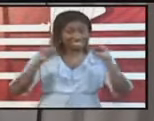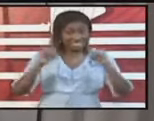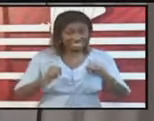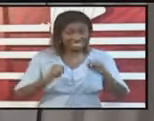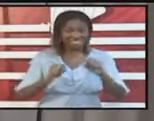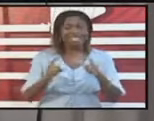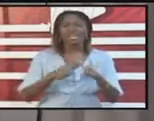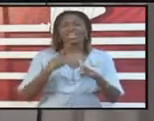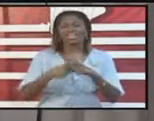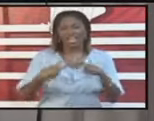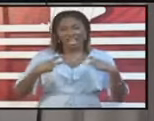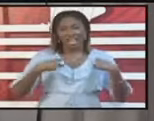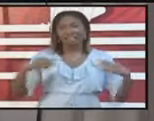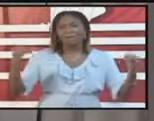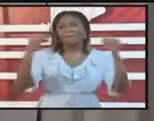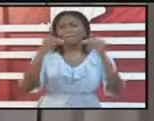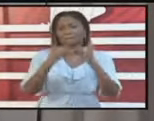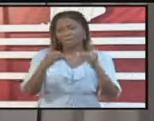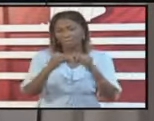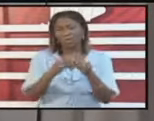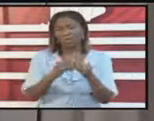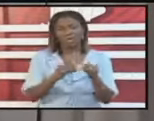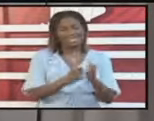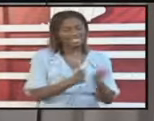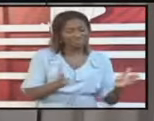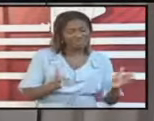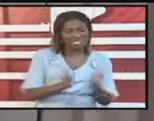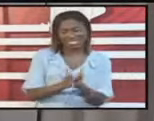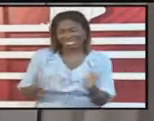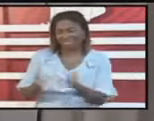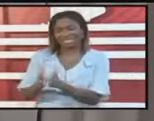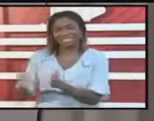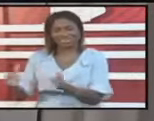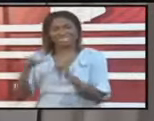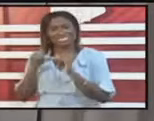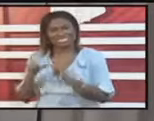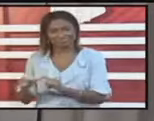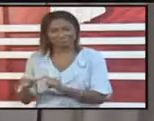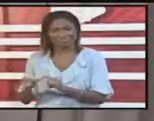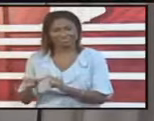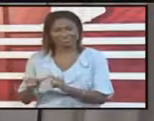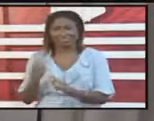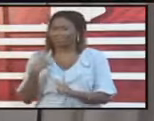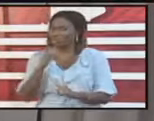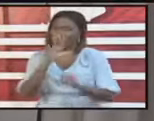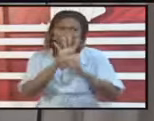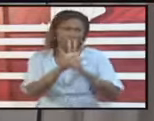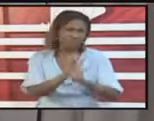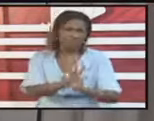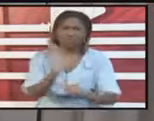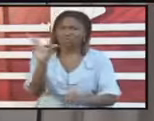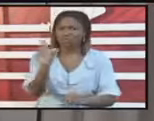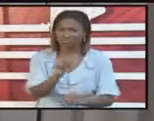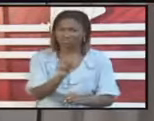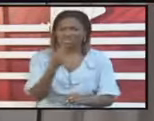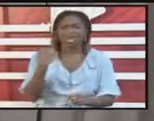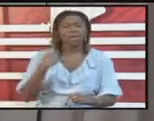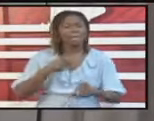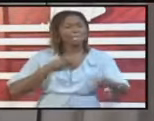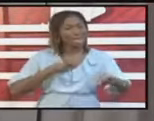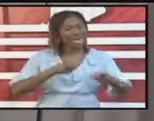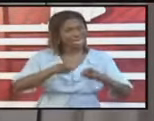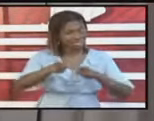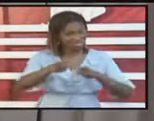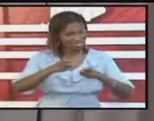more space in the state quarantine side. And it is no pressure on anyone. This is how we're managing the